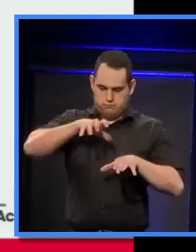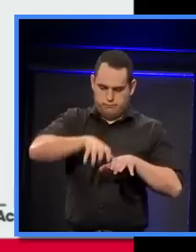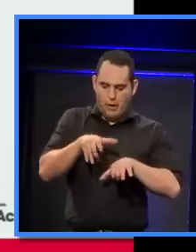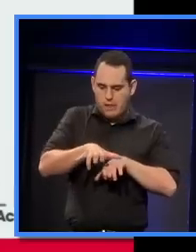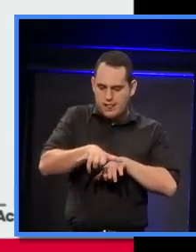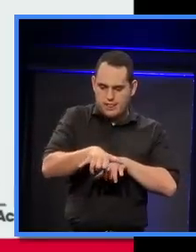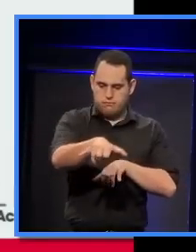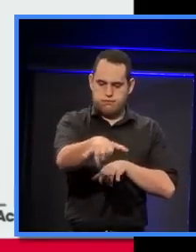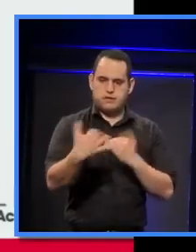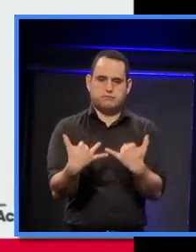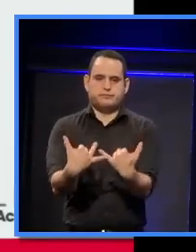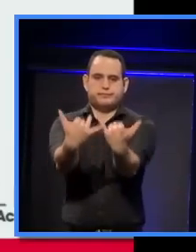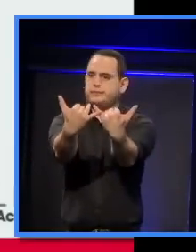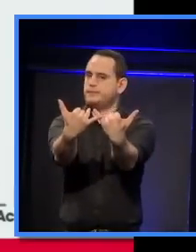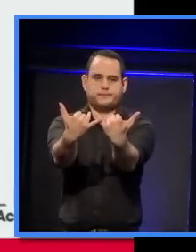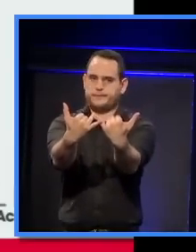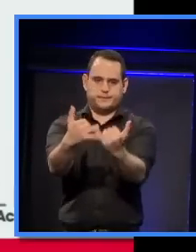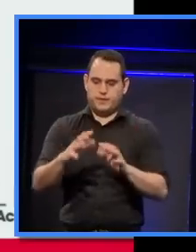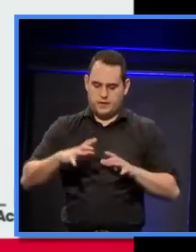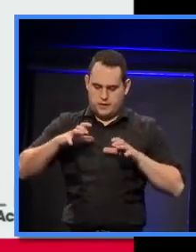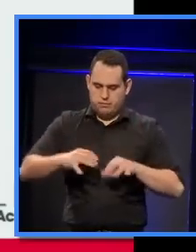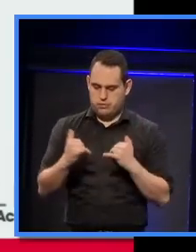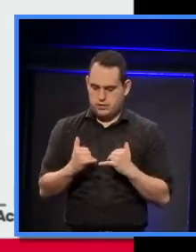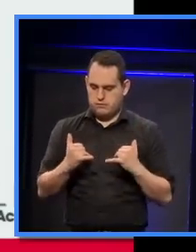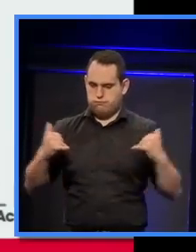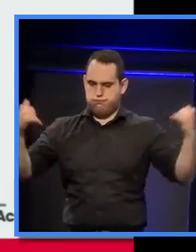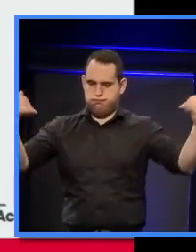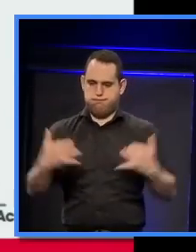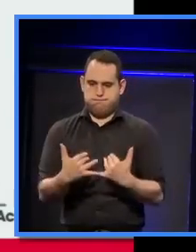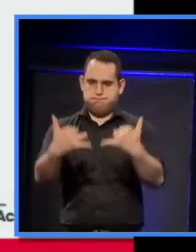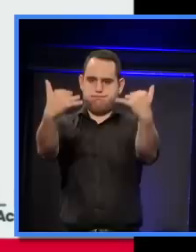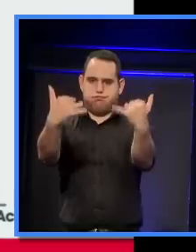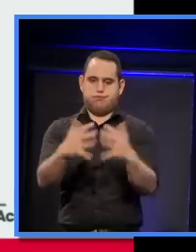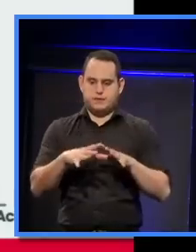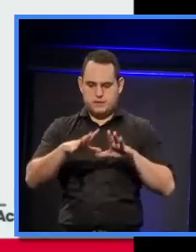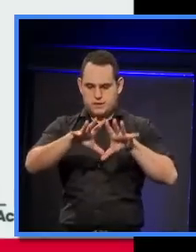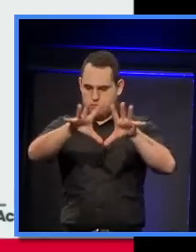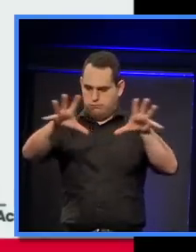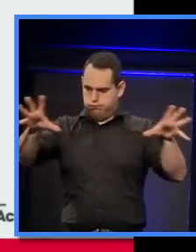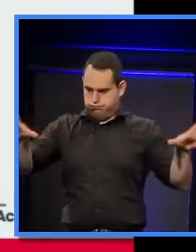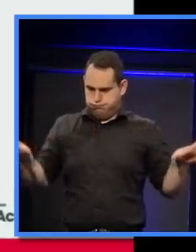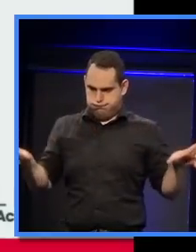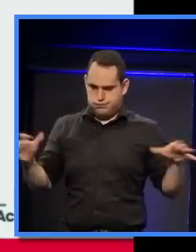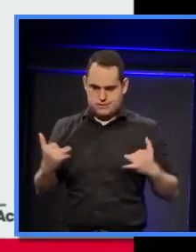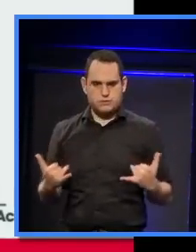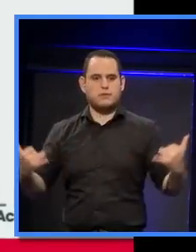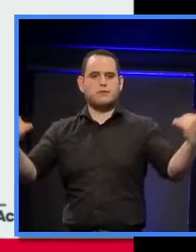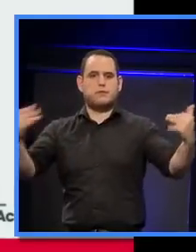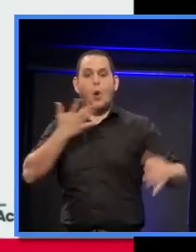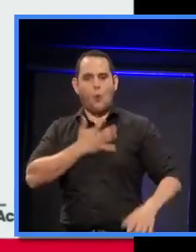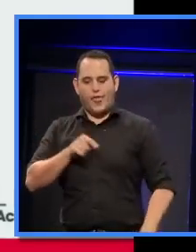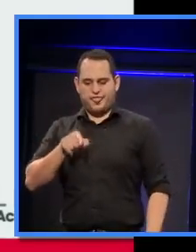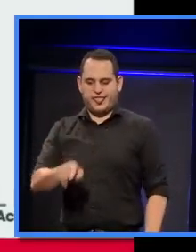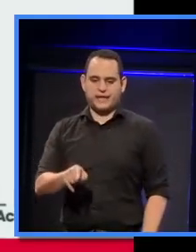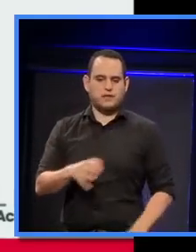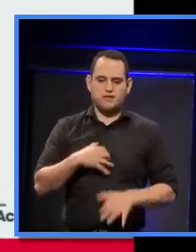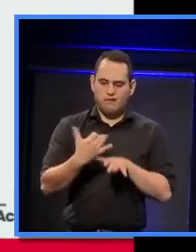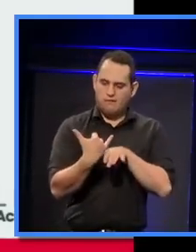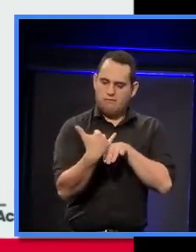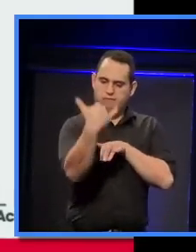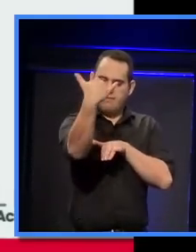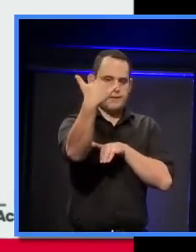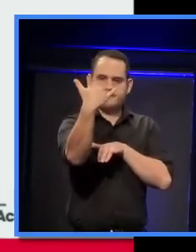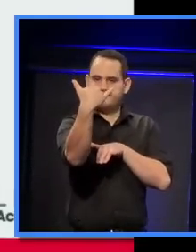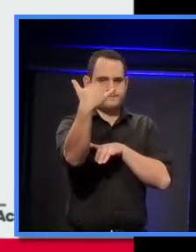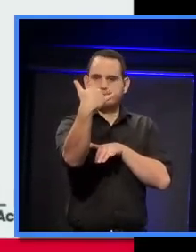a proscenium or a conventional shoebox hall. We had the stage up the front and the audience all facing the one way.